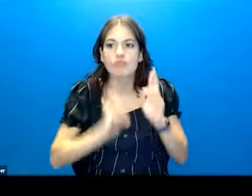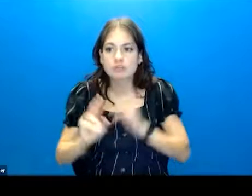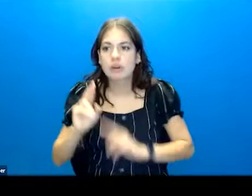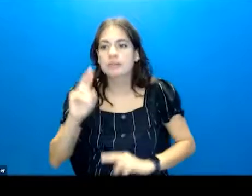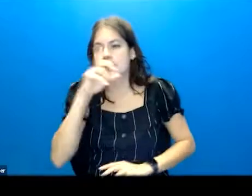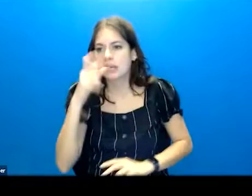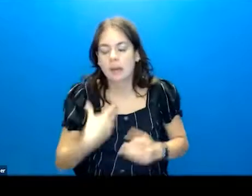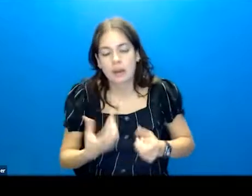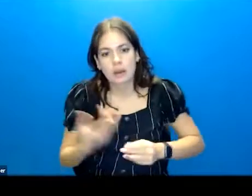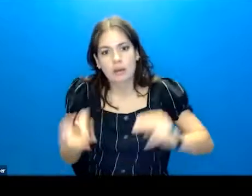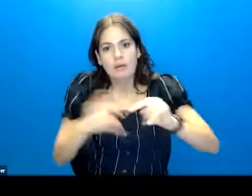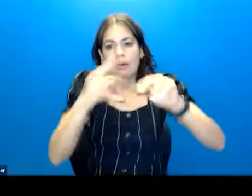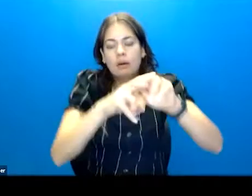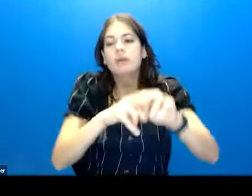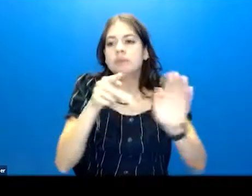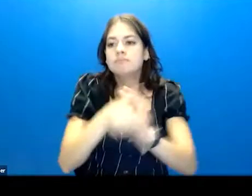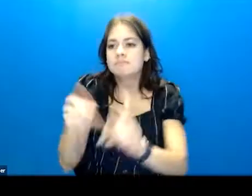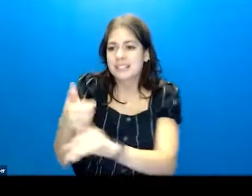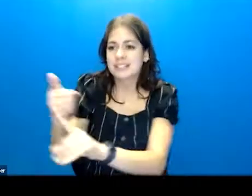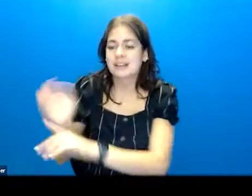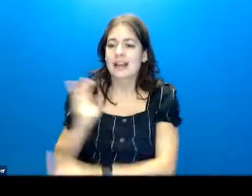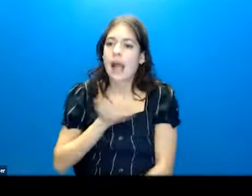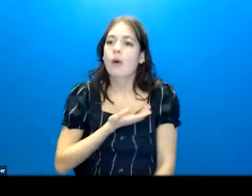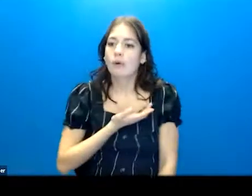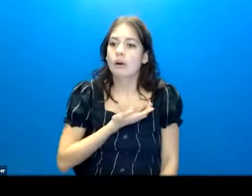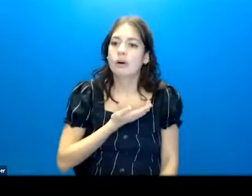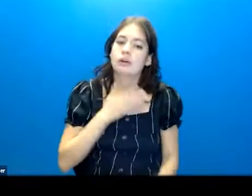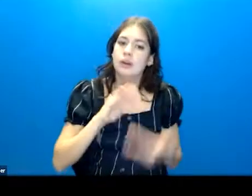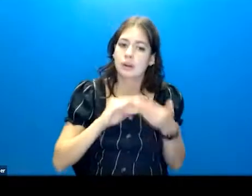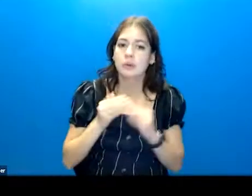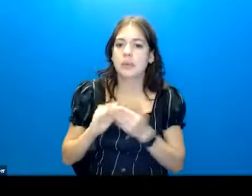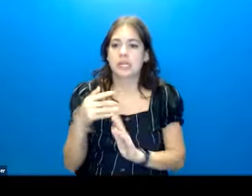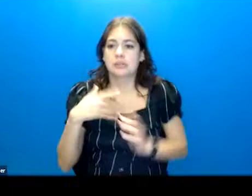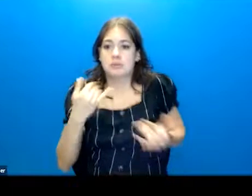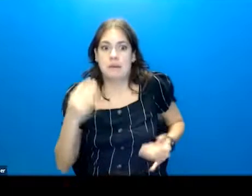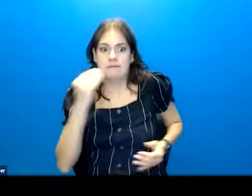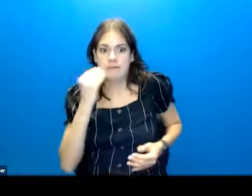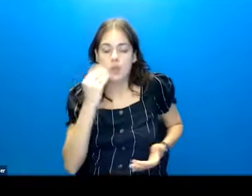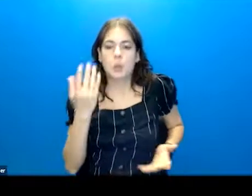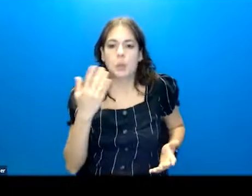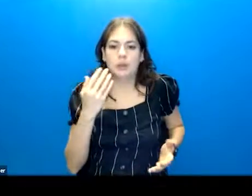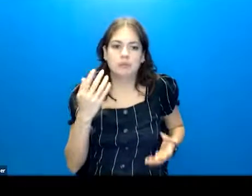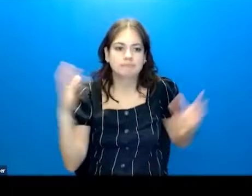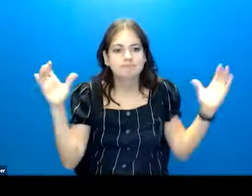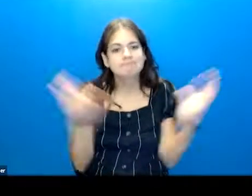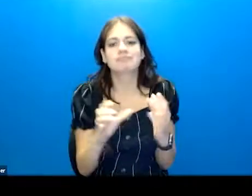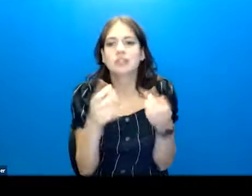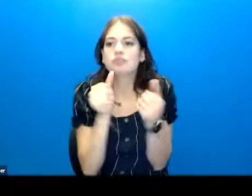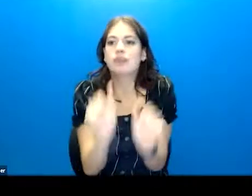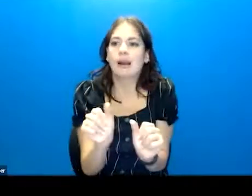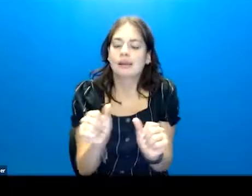rash of suicides in our community. And so the food industry banded together to address it.